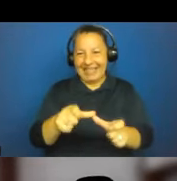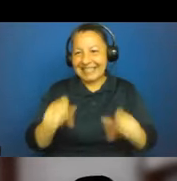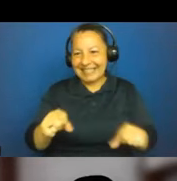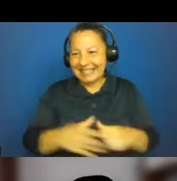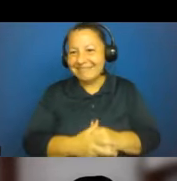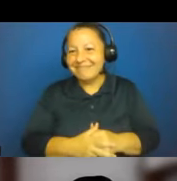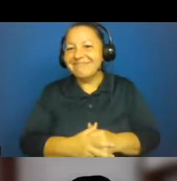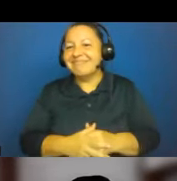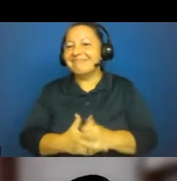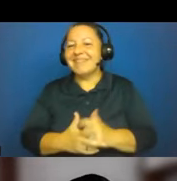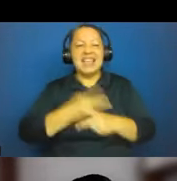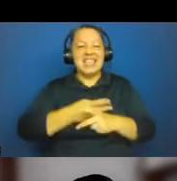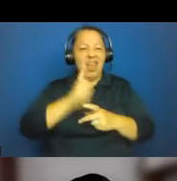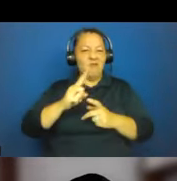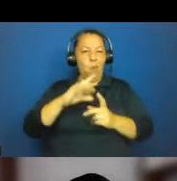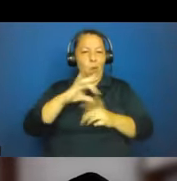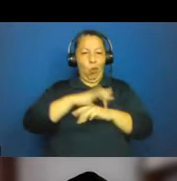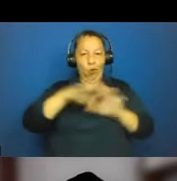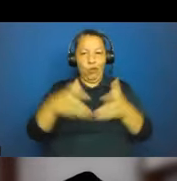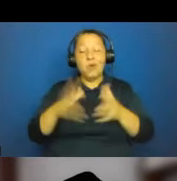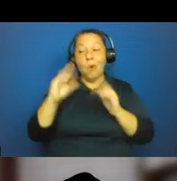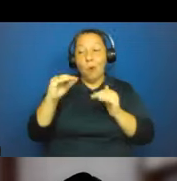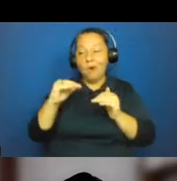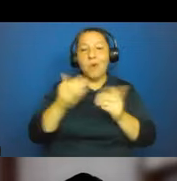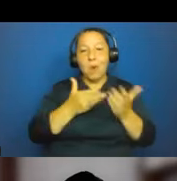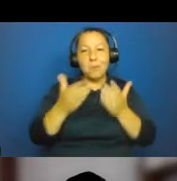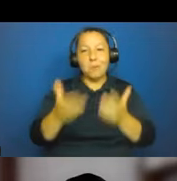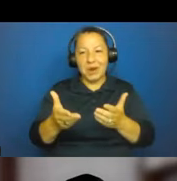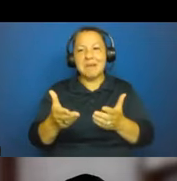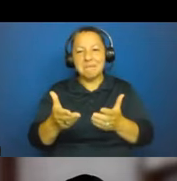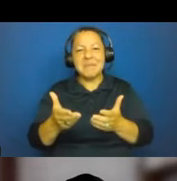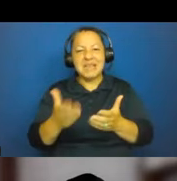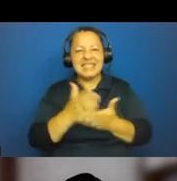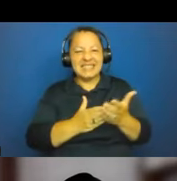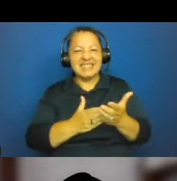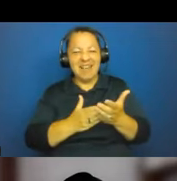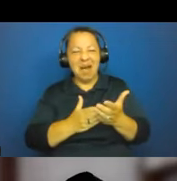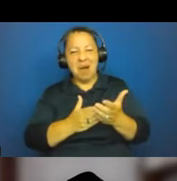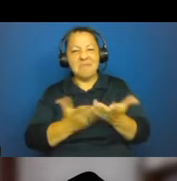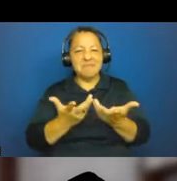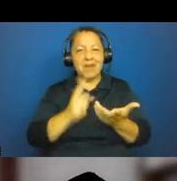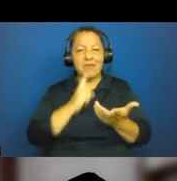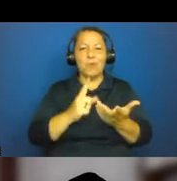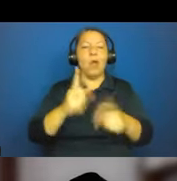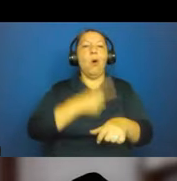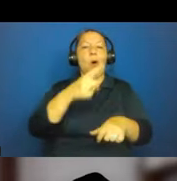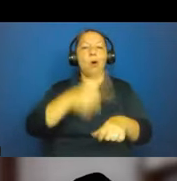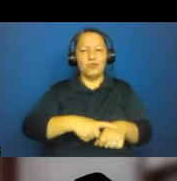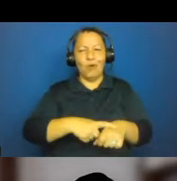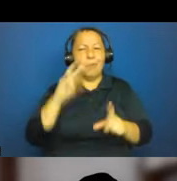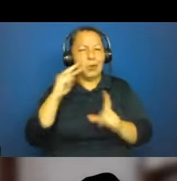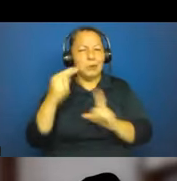actually hopefully give me an opportunity to bring some of the longitudinal perspectives from our work to bear on issues of sustainability that we face today.